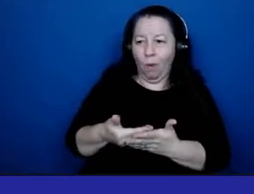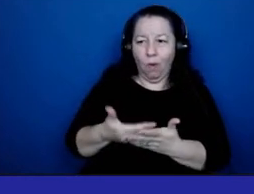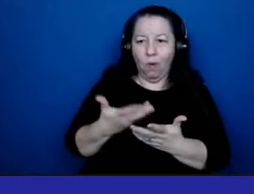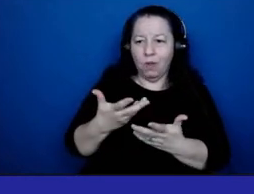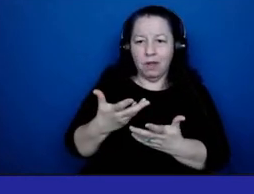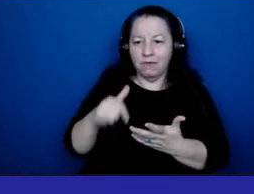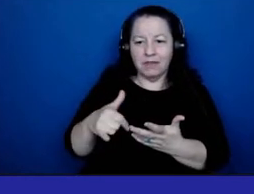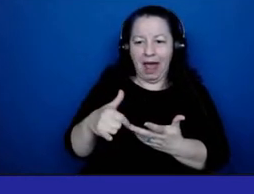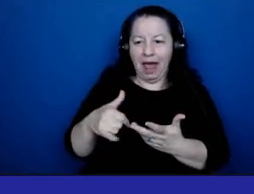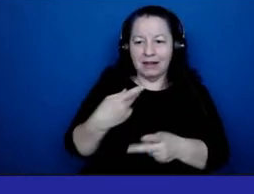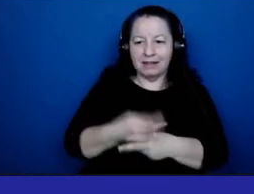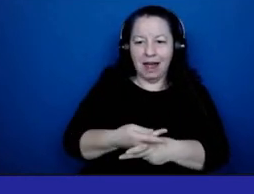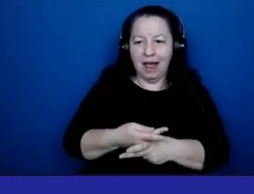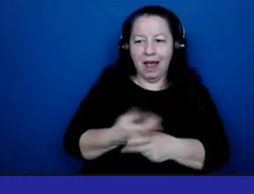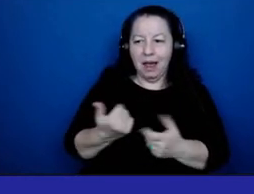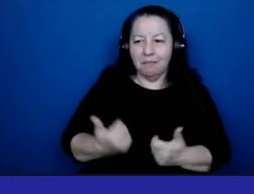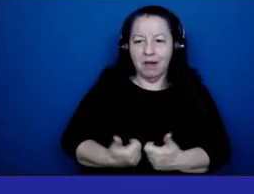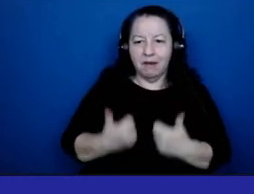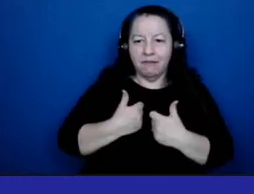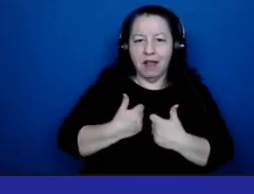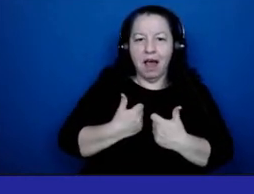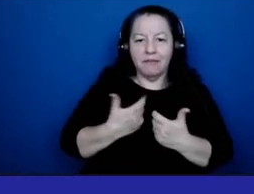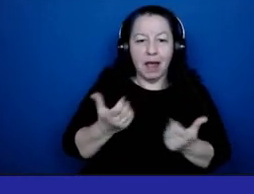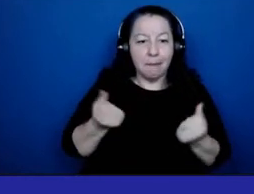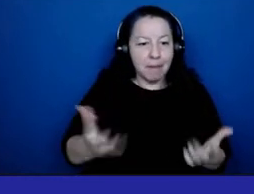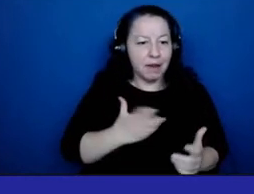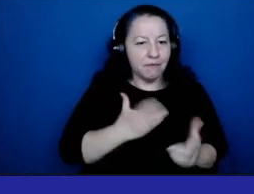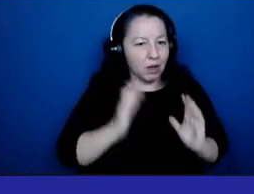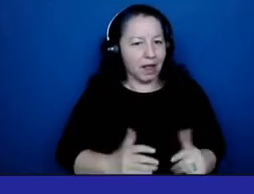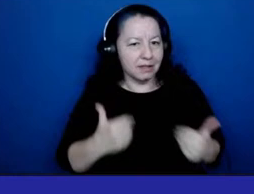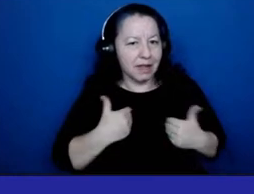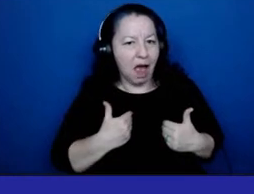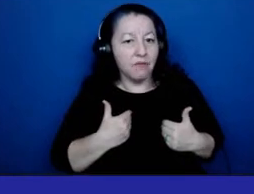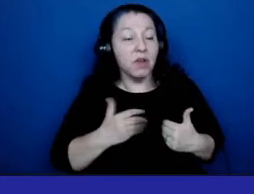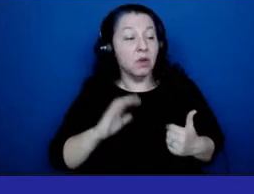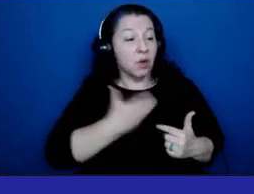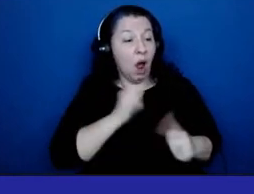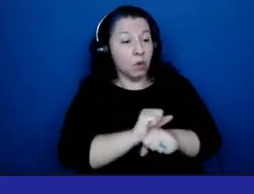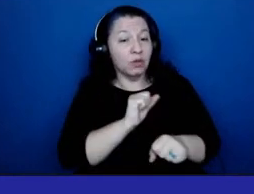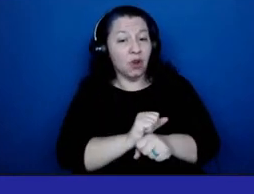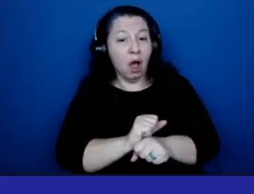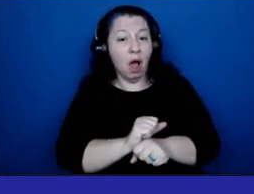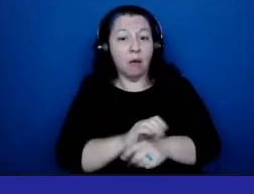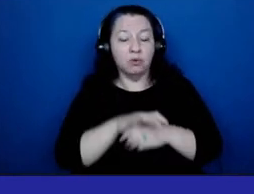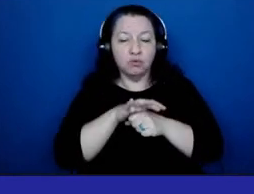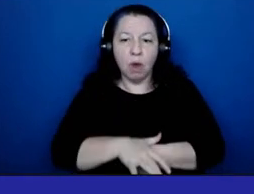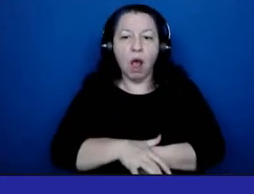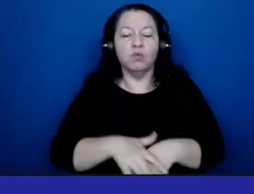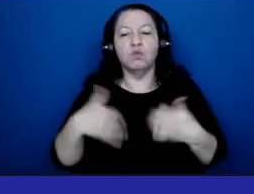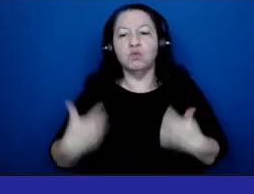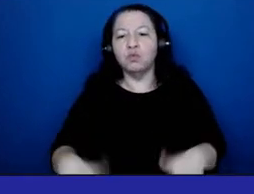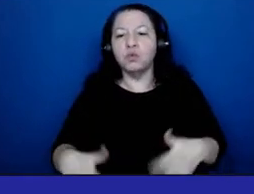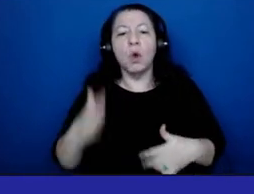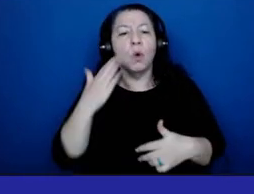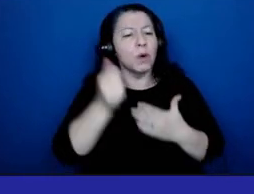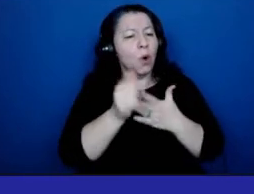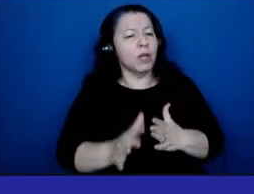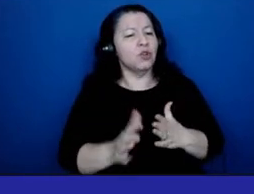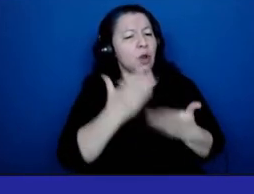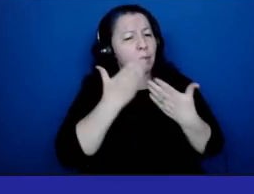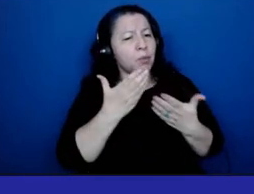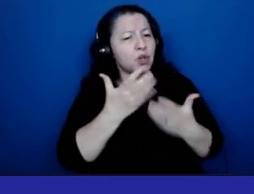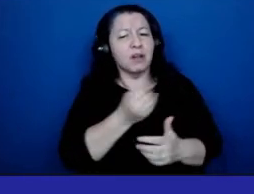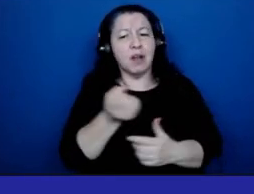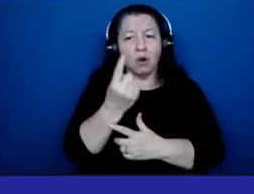So we have very stressful jobs, which we know that the leadership appreciates and understands. And that's why we were